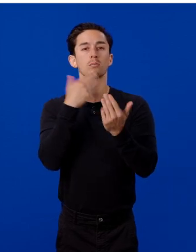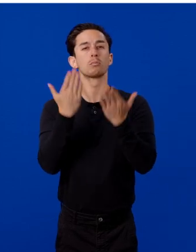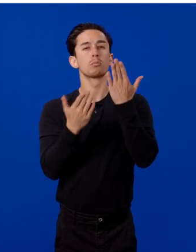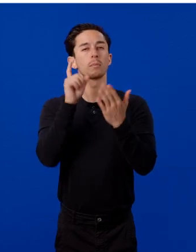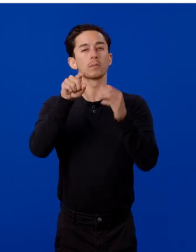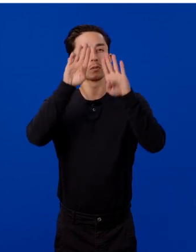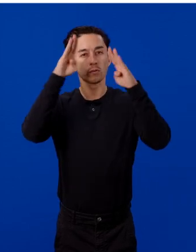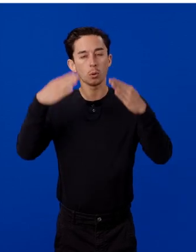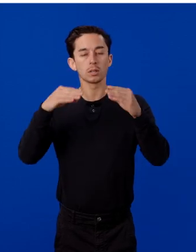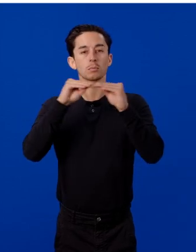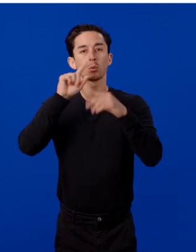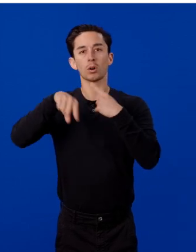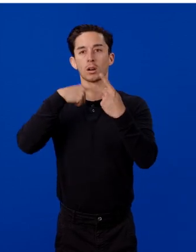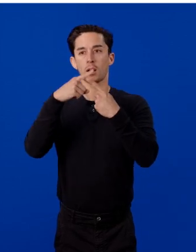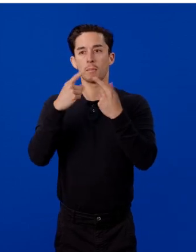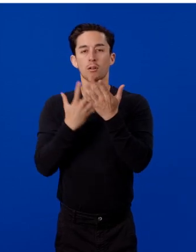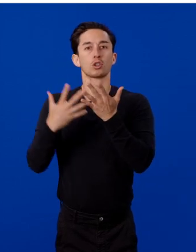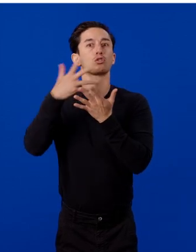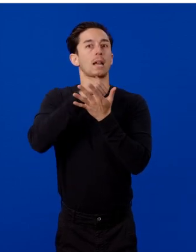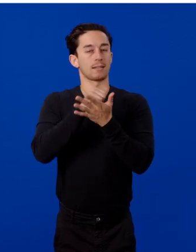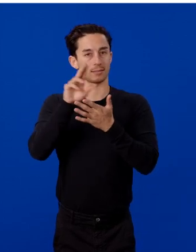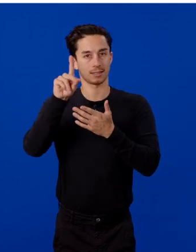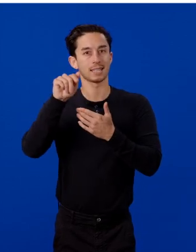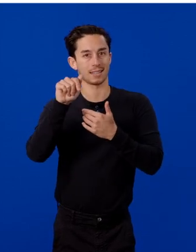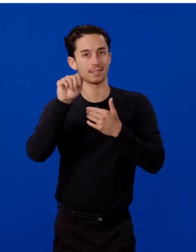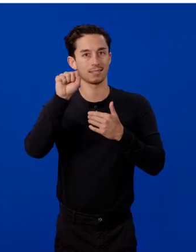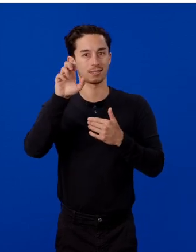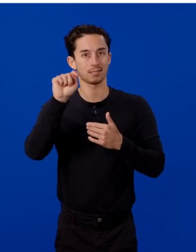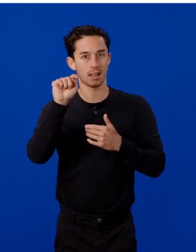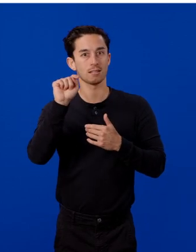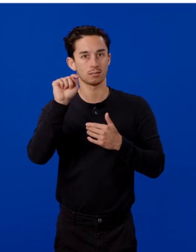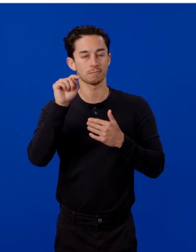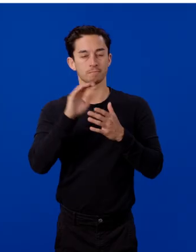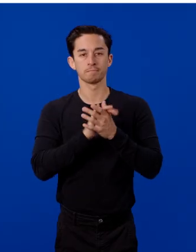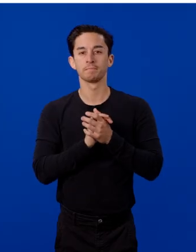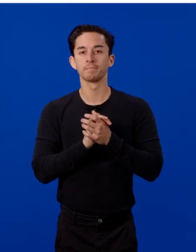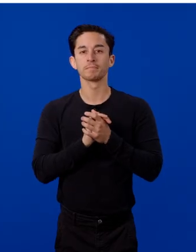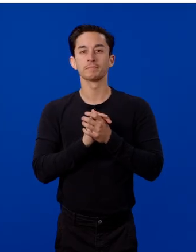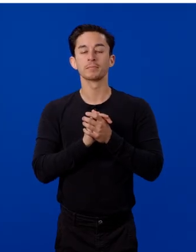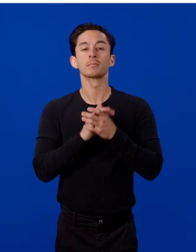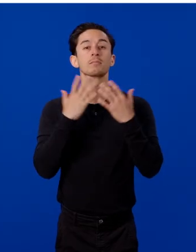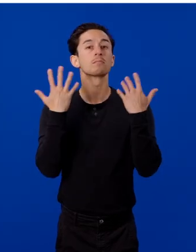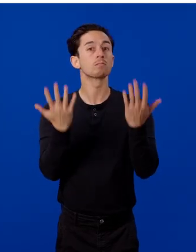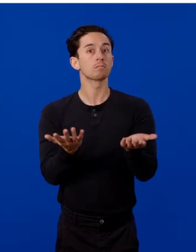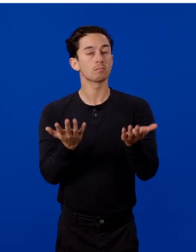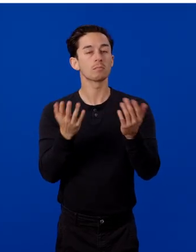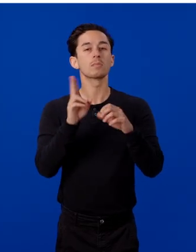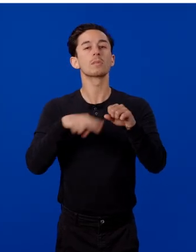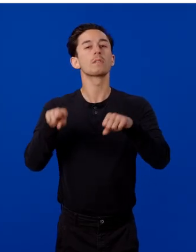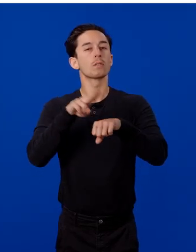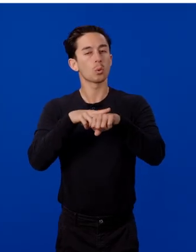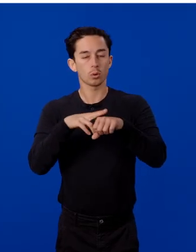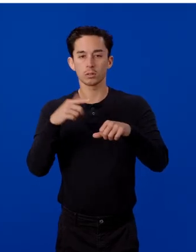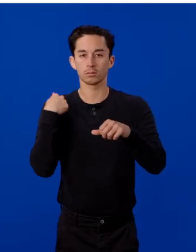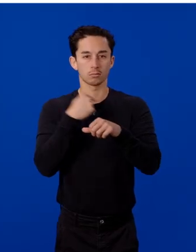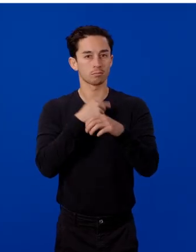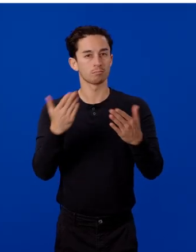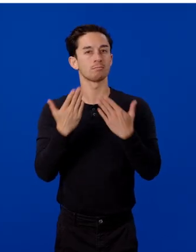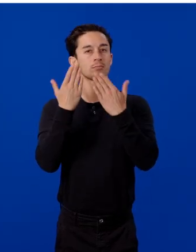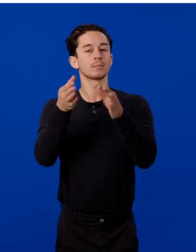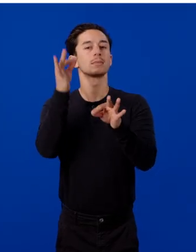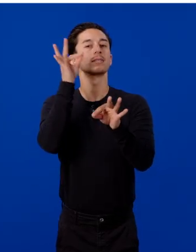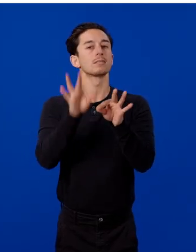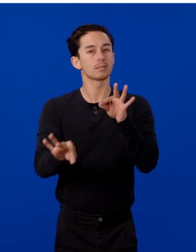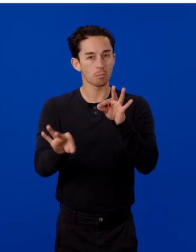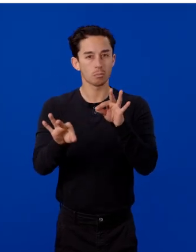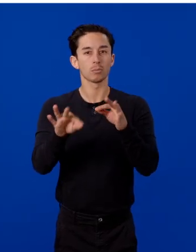more on curating the datasets while creating them. So, of course, we offer a simple curate